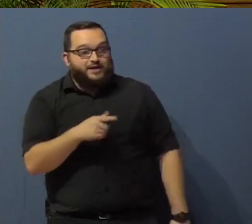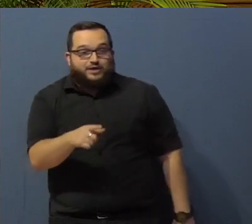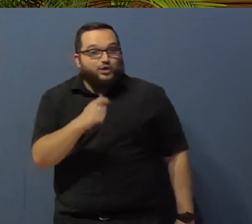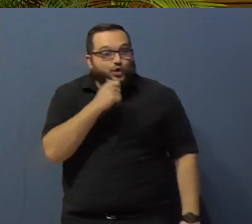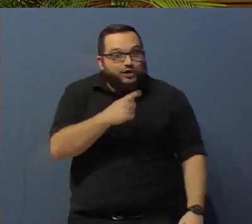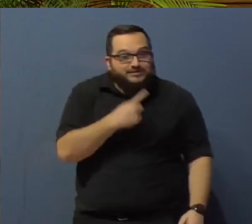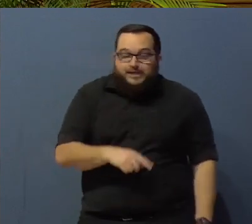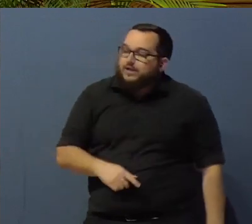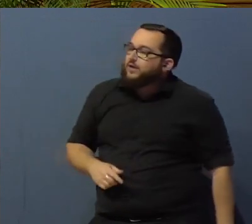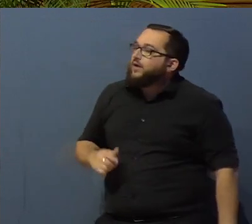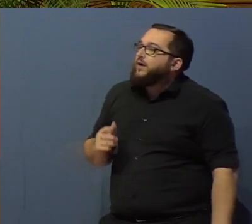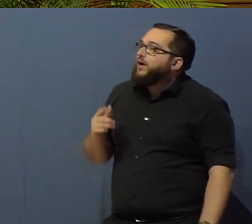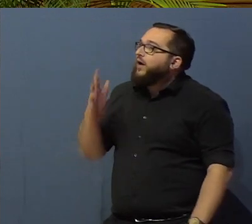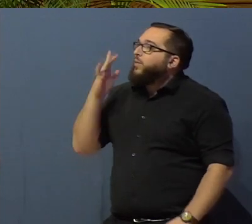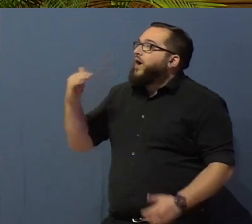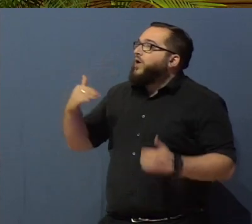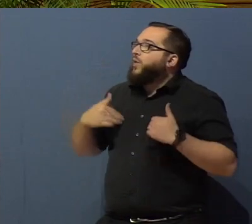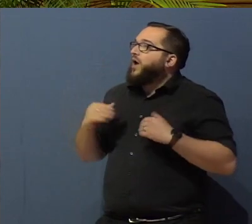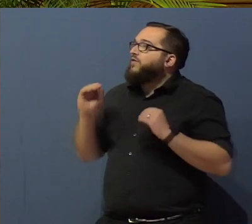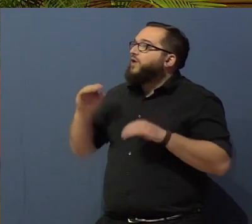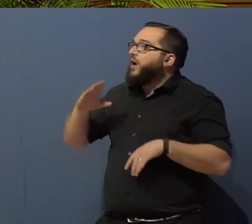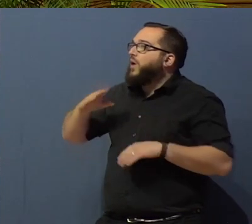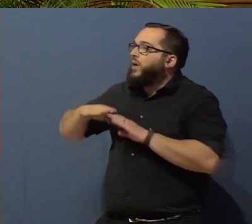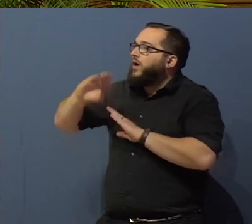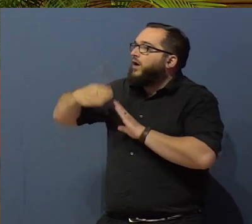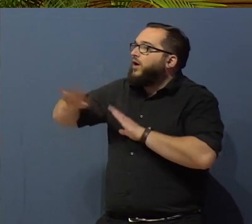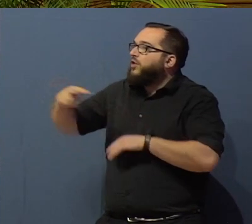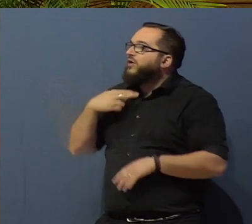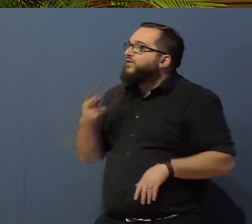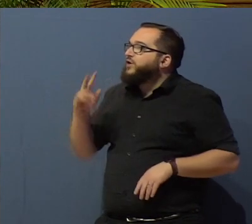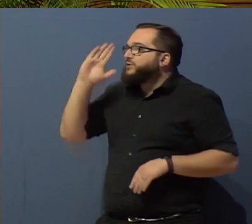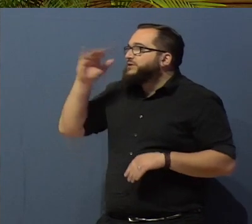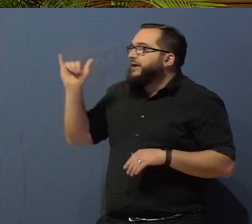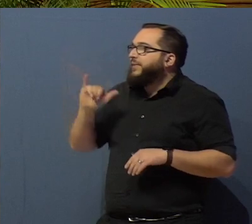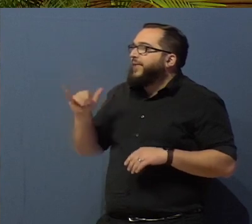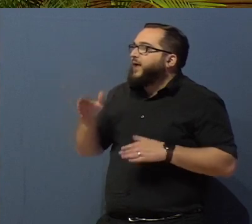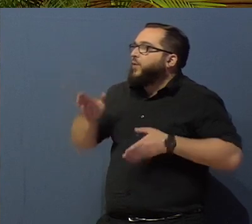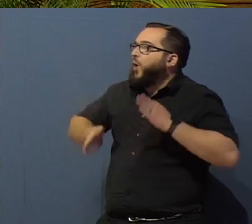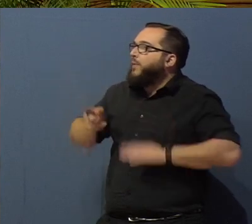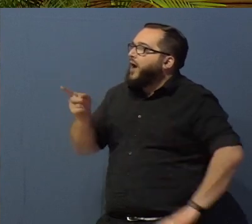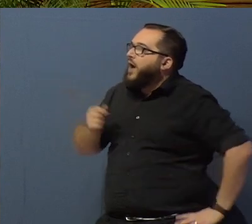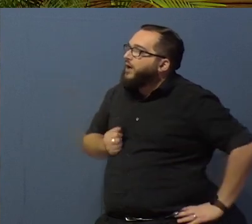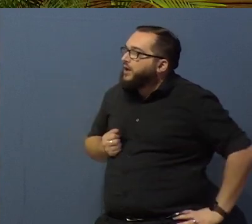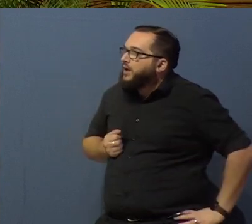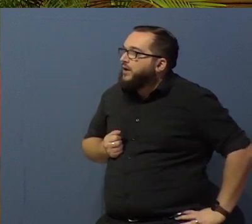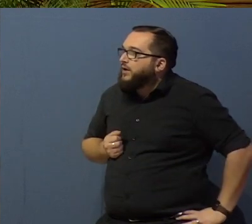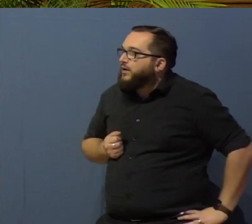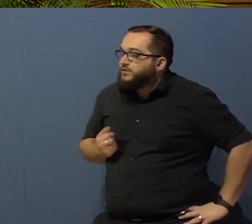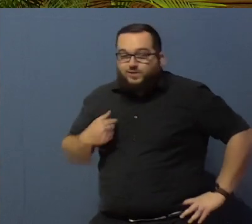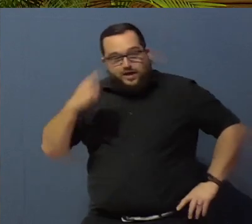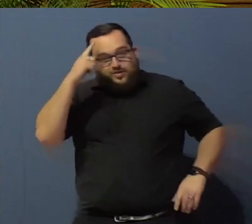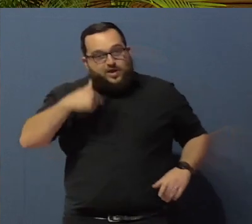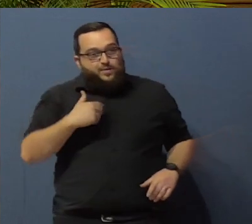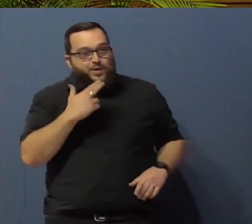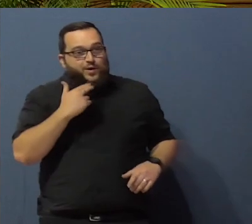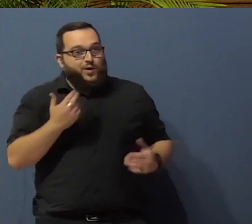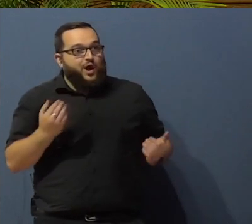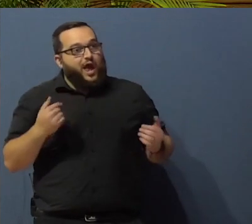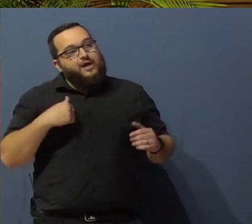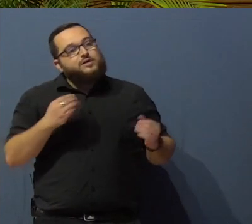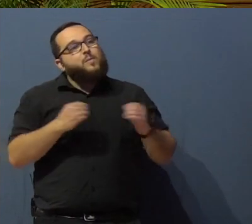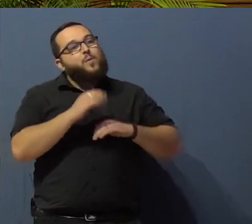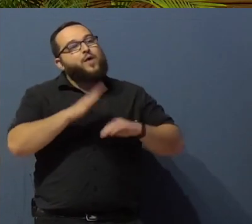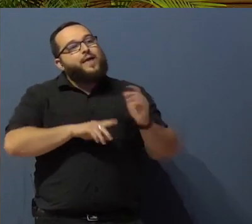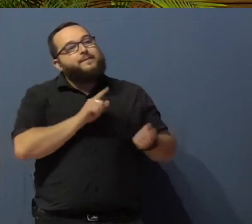words. How come you have no inflection in your voice? You sound like a transformer. So I thought I'd be cute. I sound more than meets the